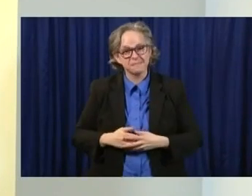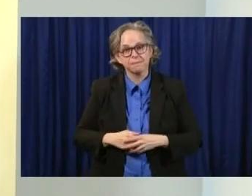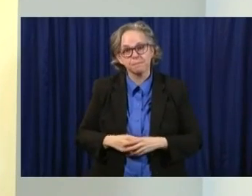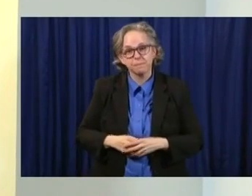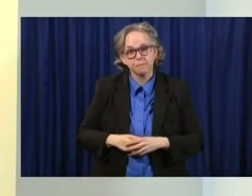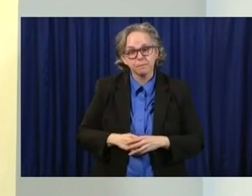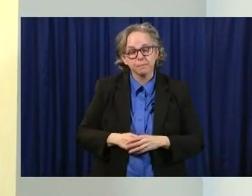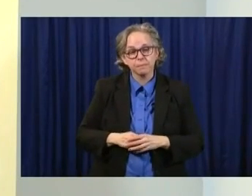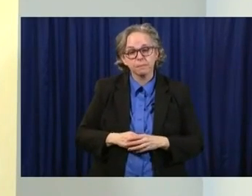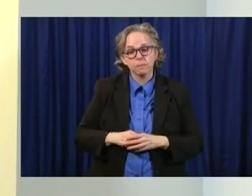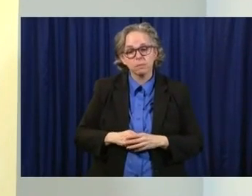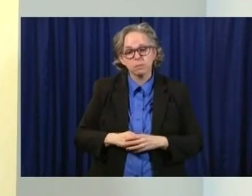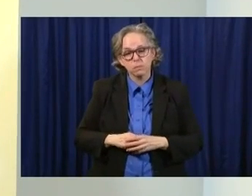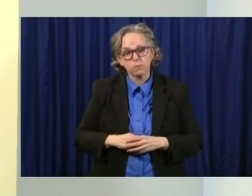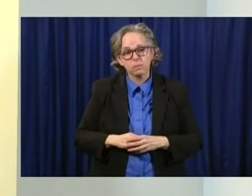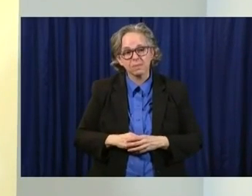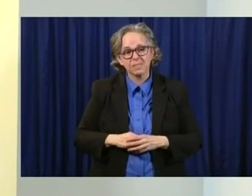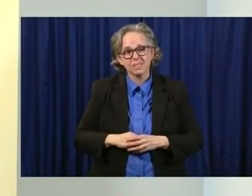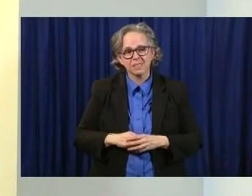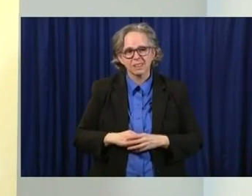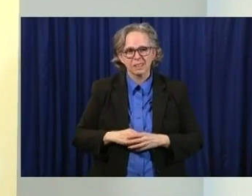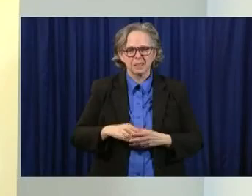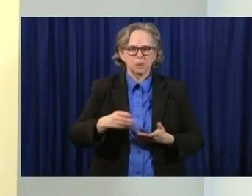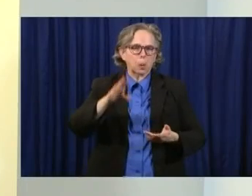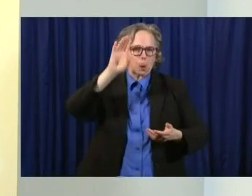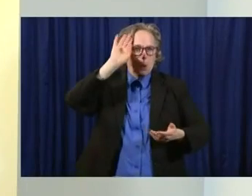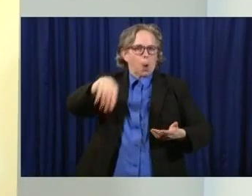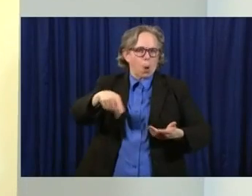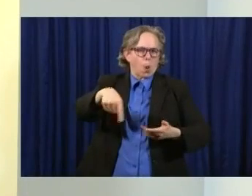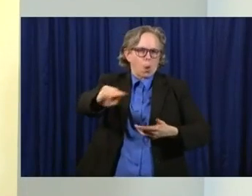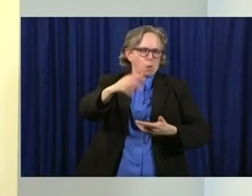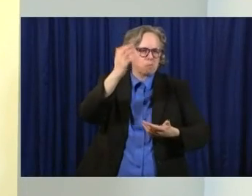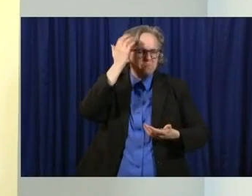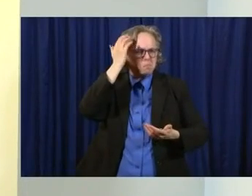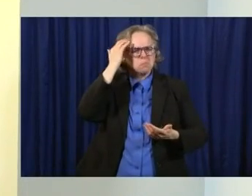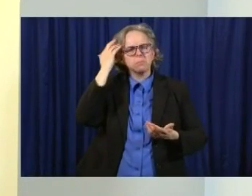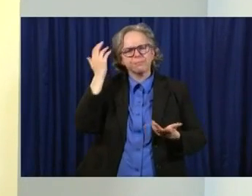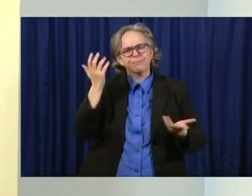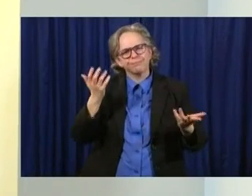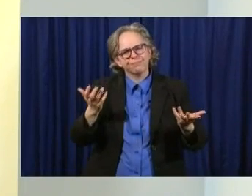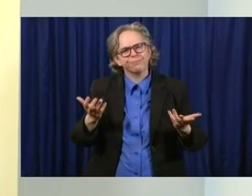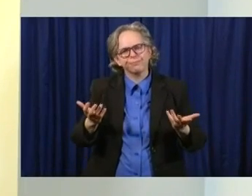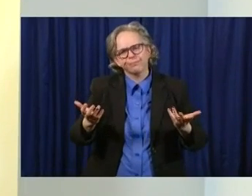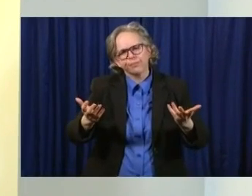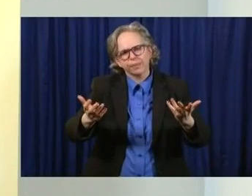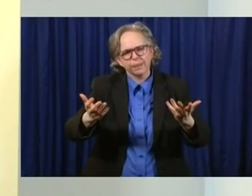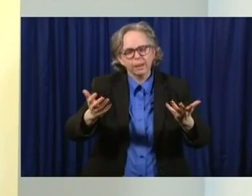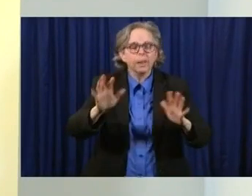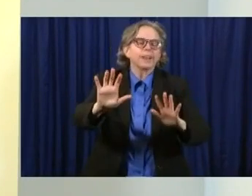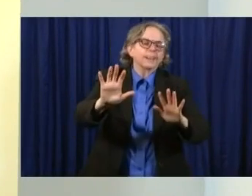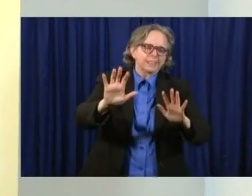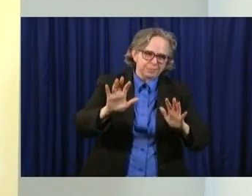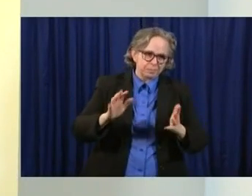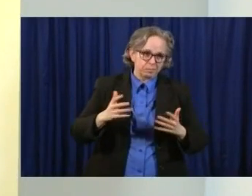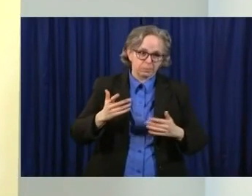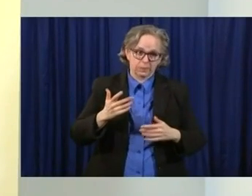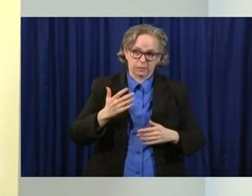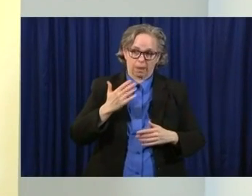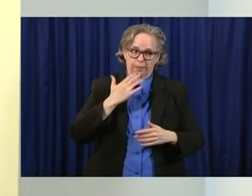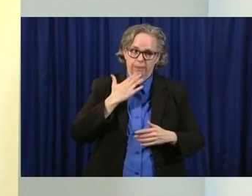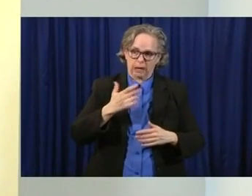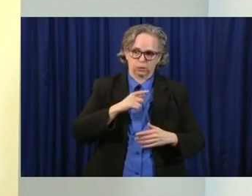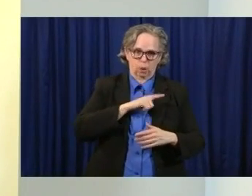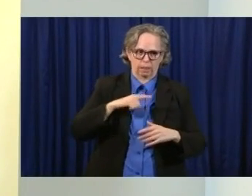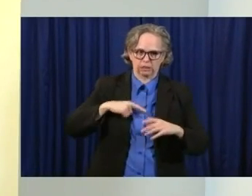As many of you know, there has been a period, thanks to the legislature's actions on House Bill